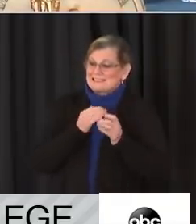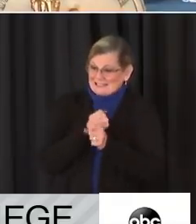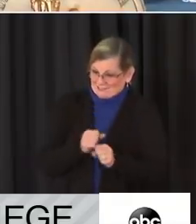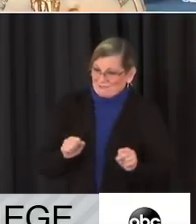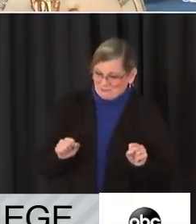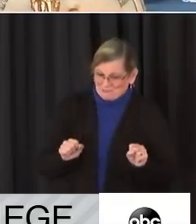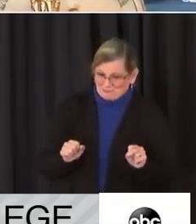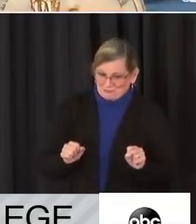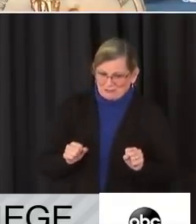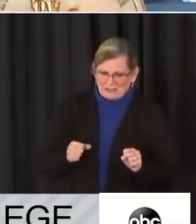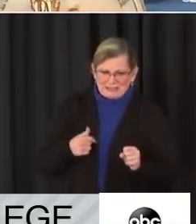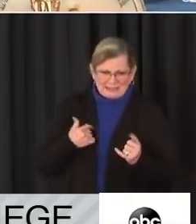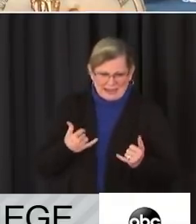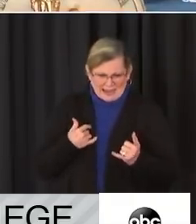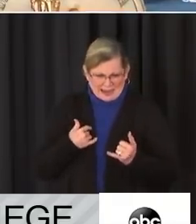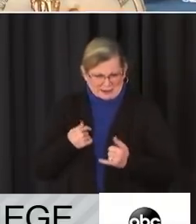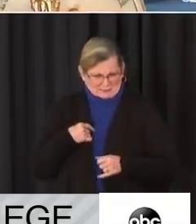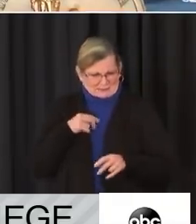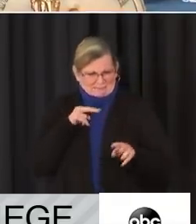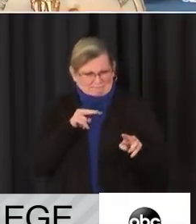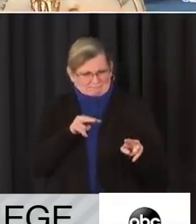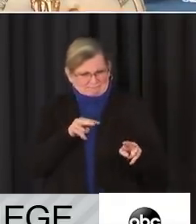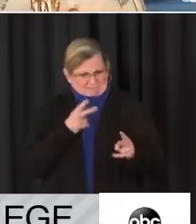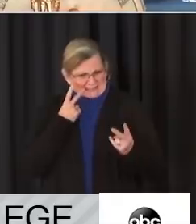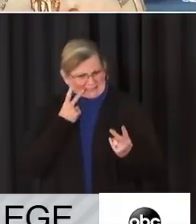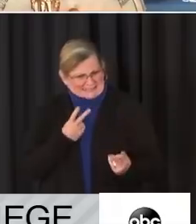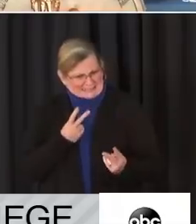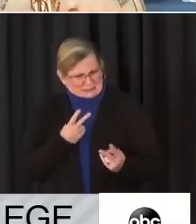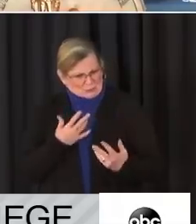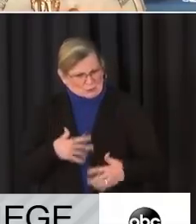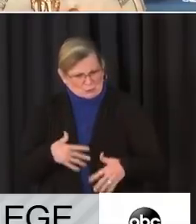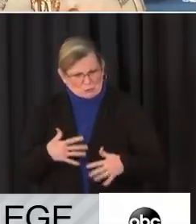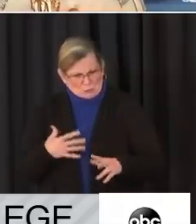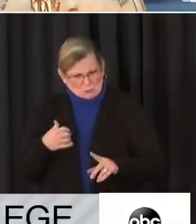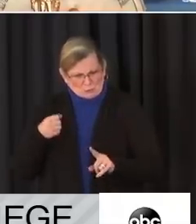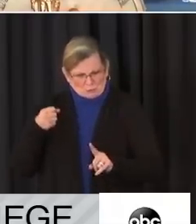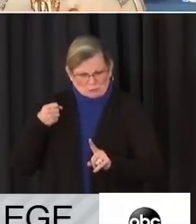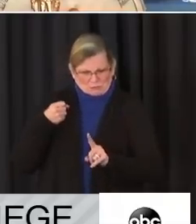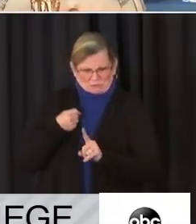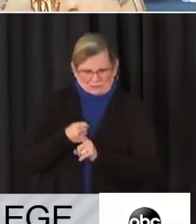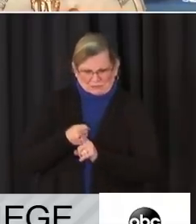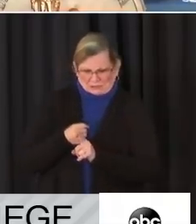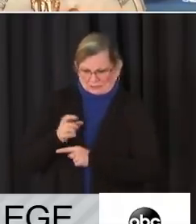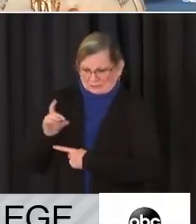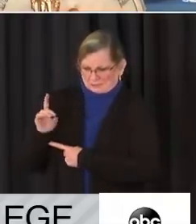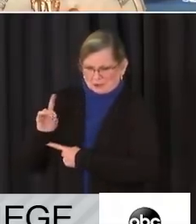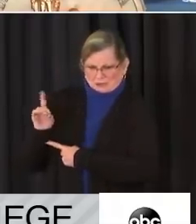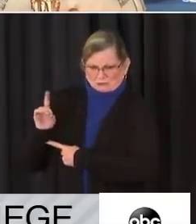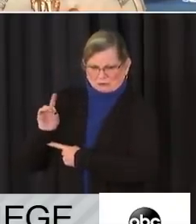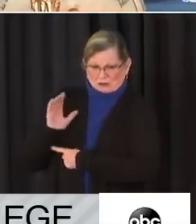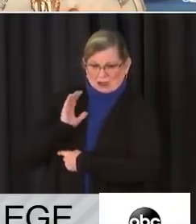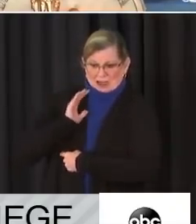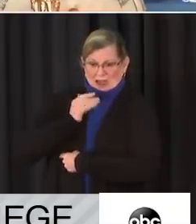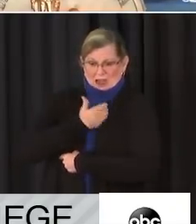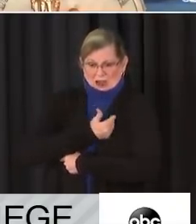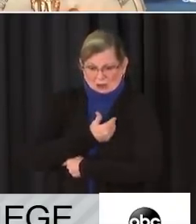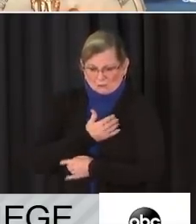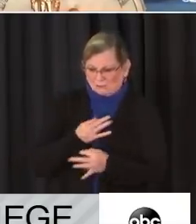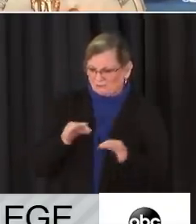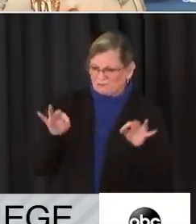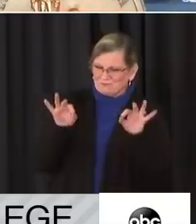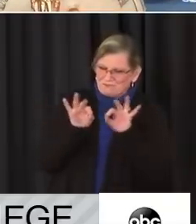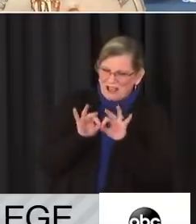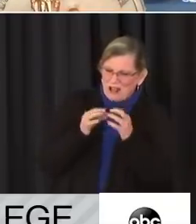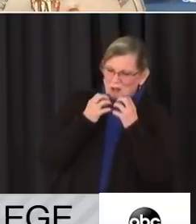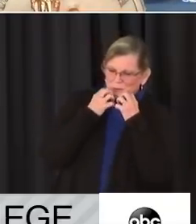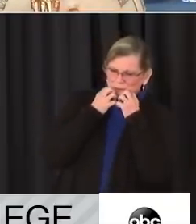What we saw was an affront not only to our democracy, but also to our values, the values that make